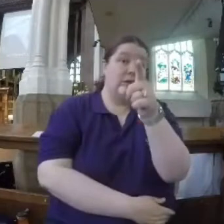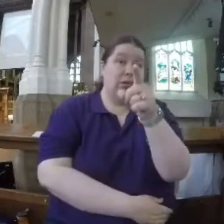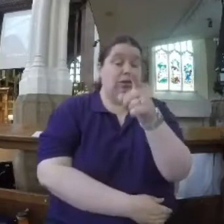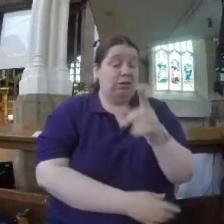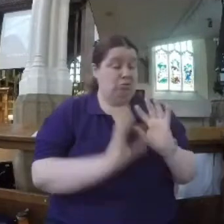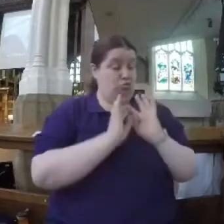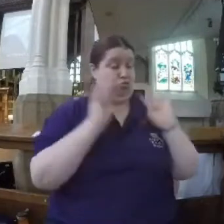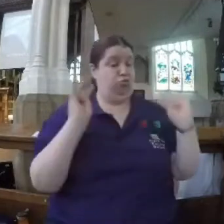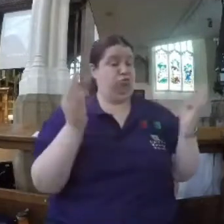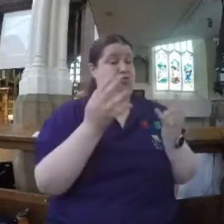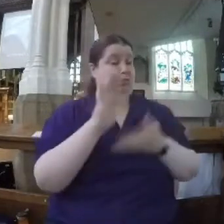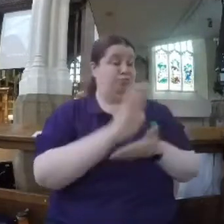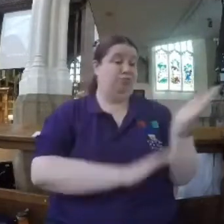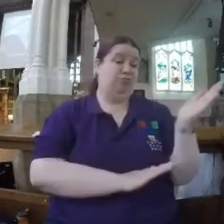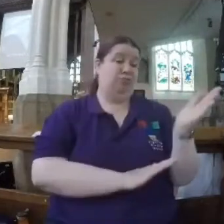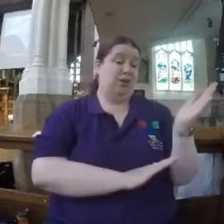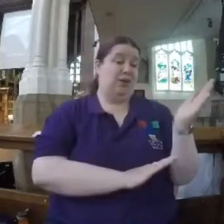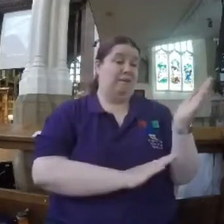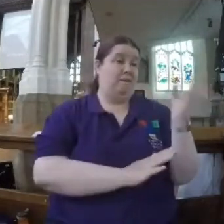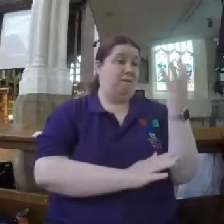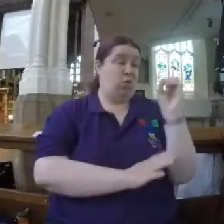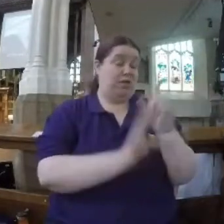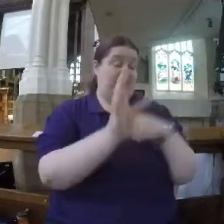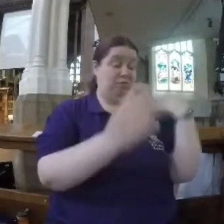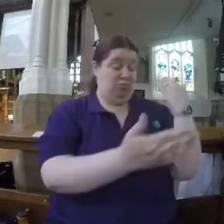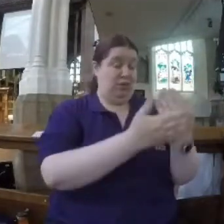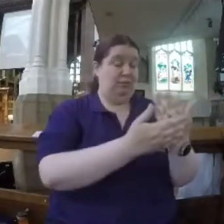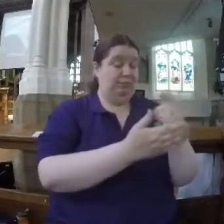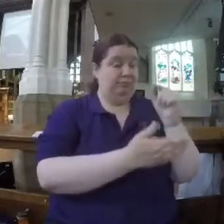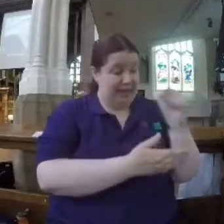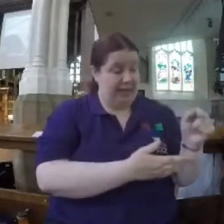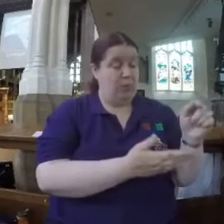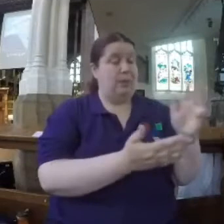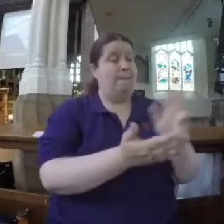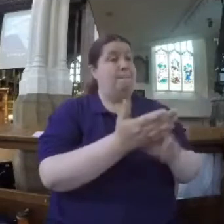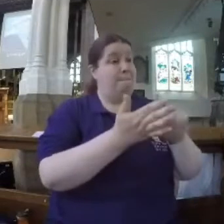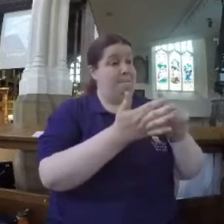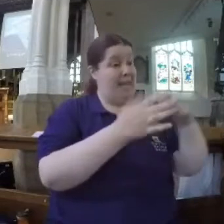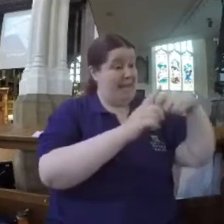wilderness. Moses was not meek, or Moses was meek. He was not weak.